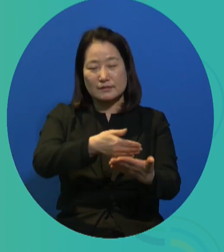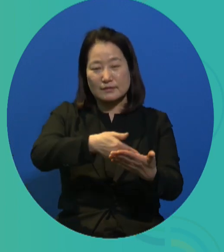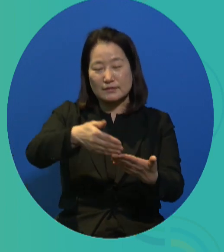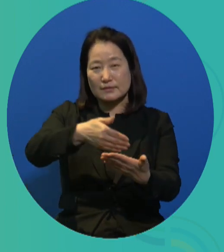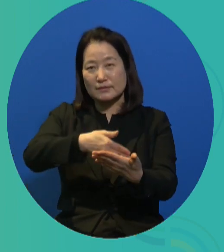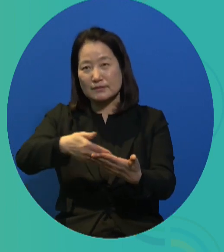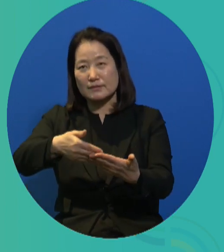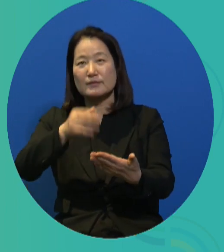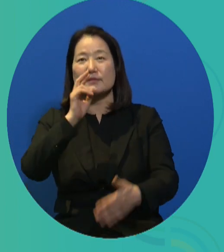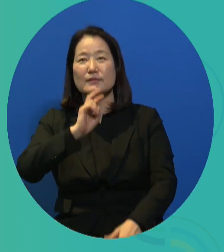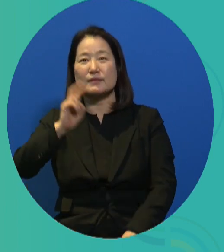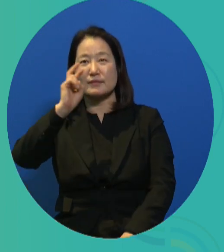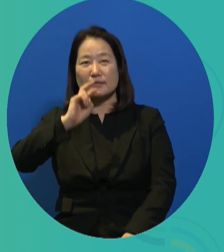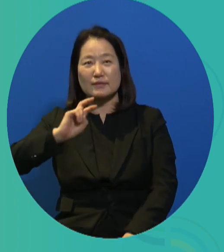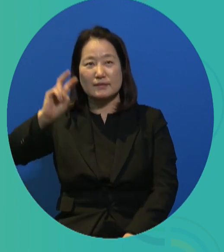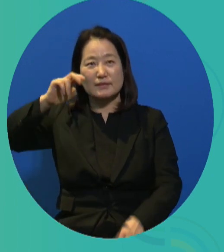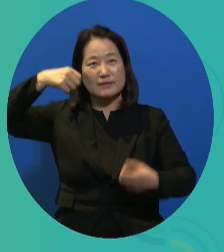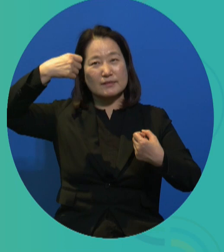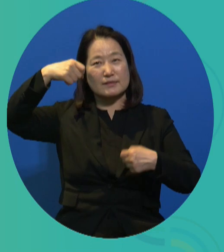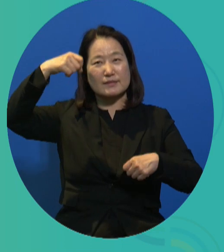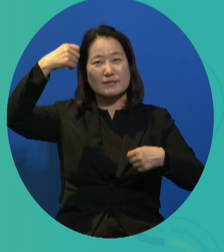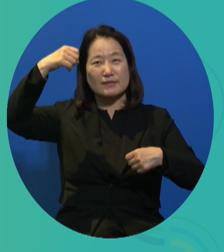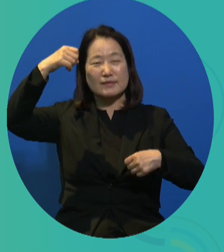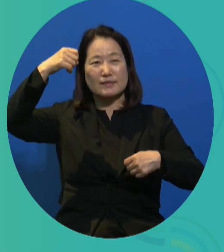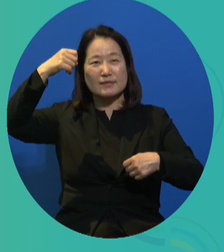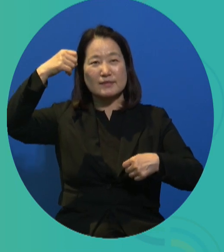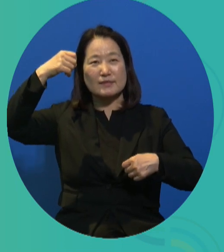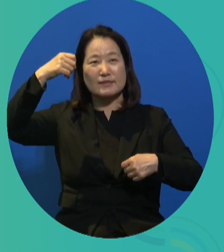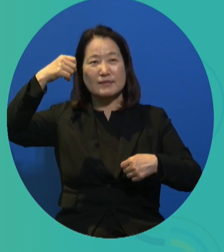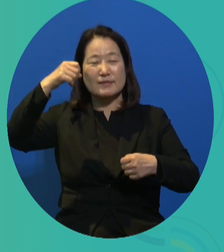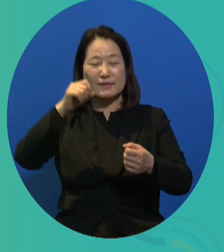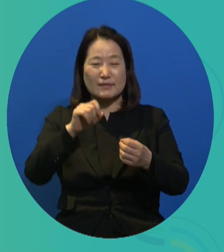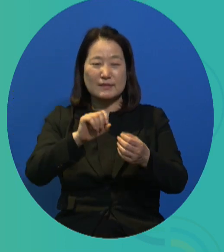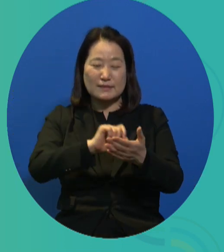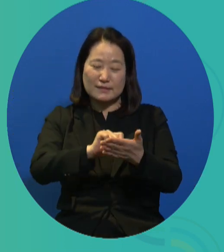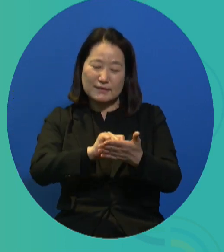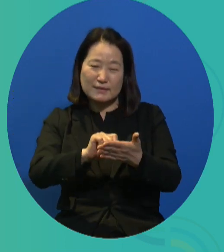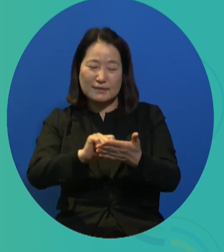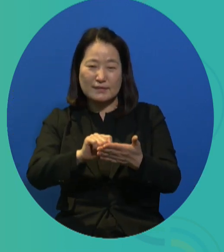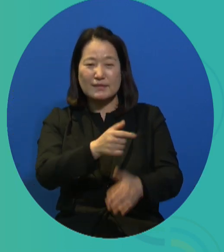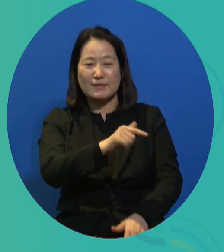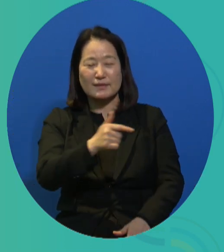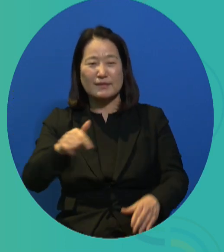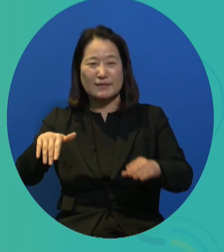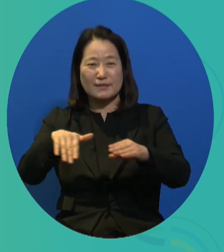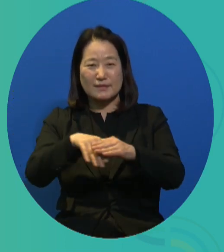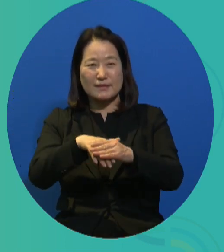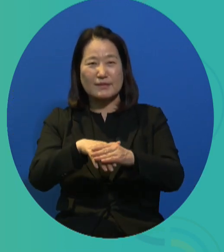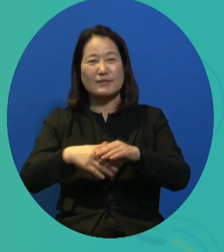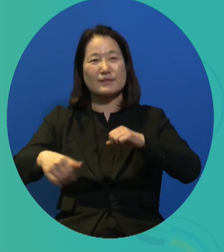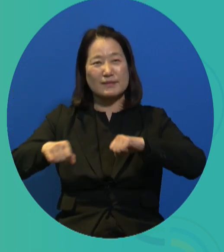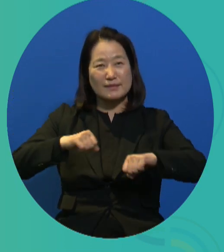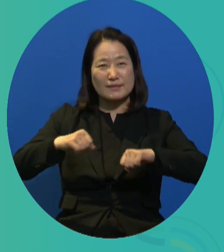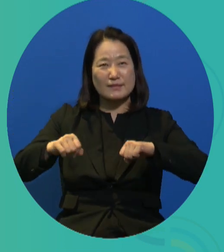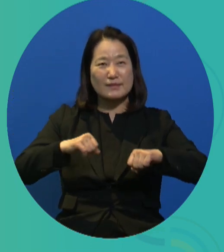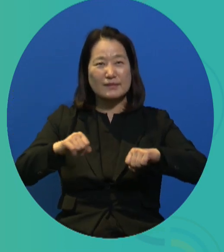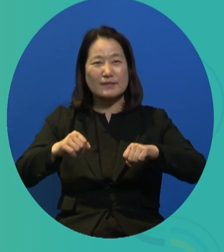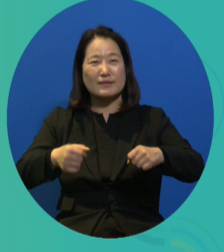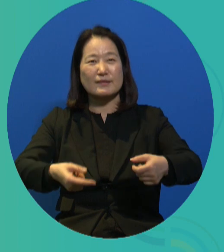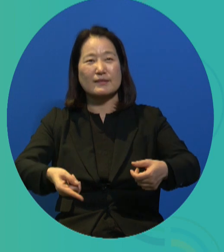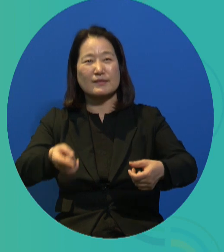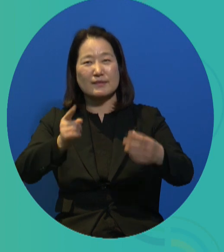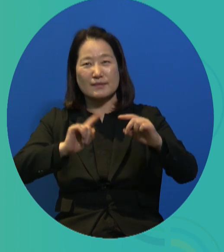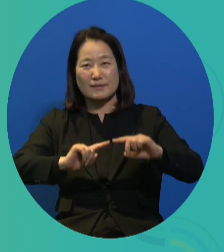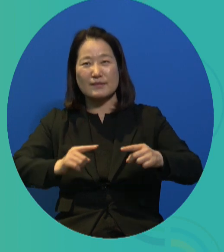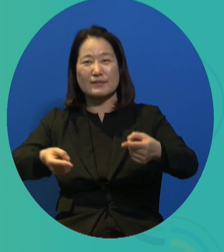example, artistic activities such as painting, or singing, or dancing, or theatre performances, or writing. Many of these different cultural